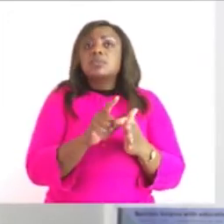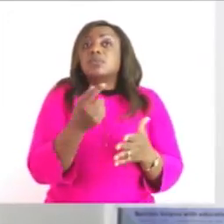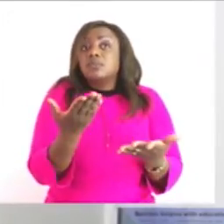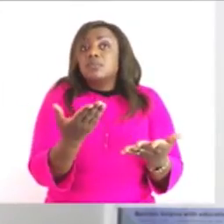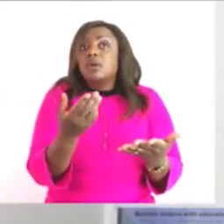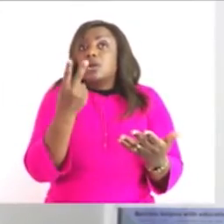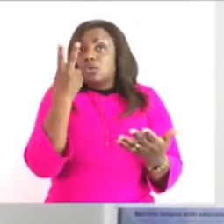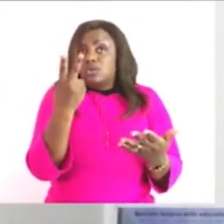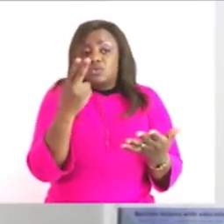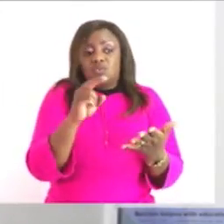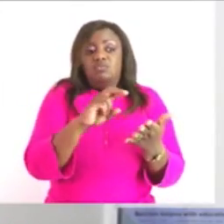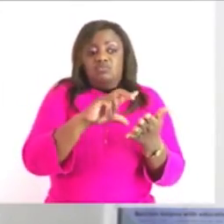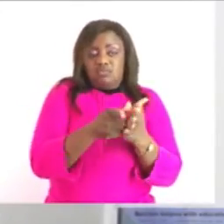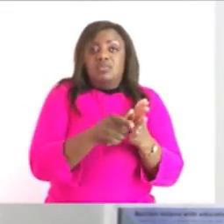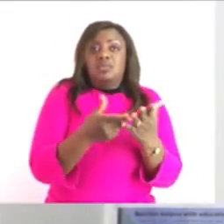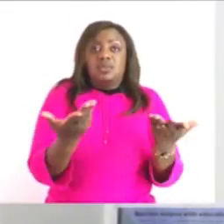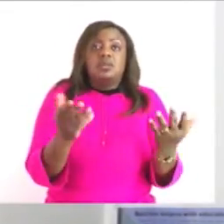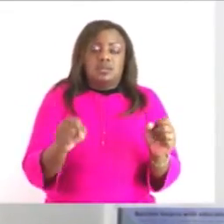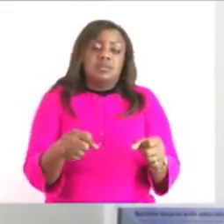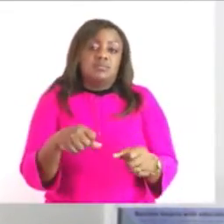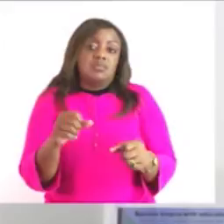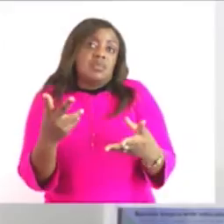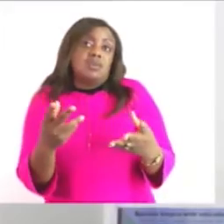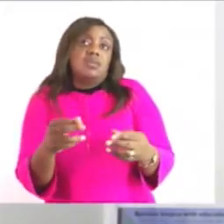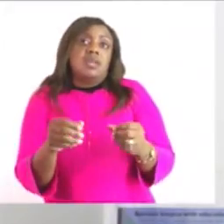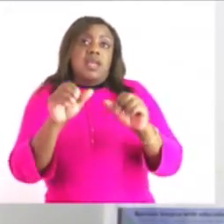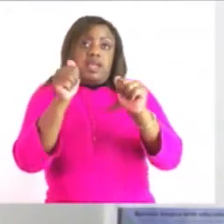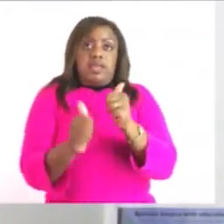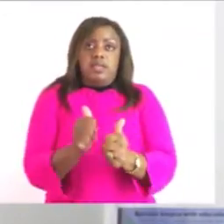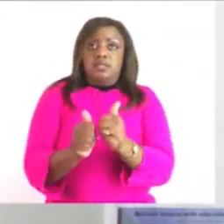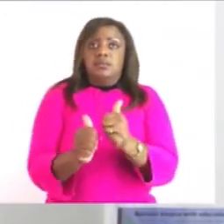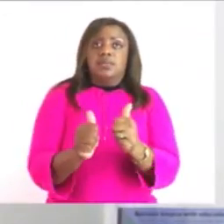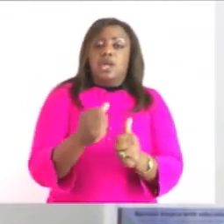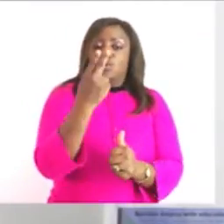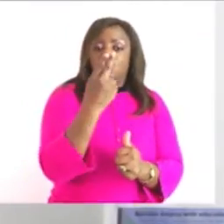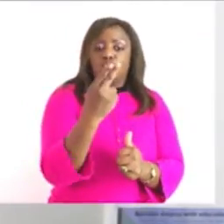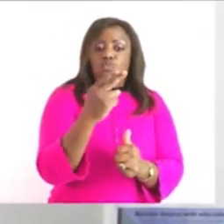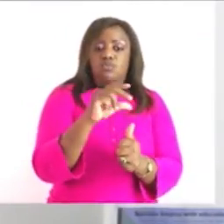two okay your guess is two seconds